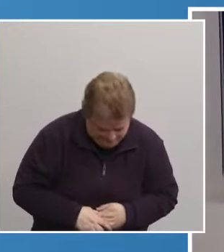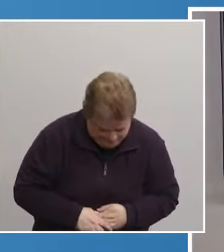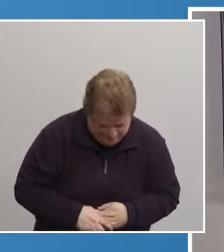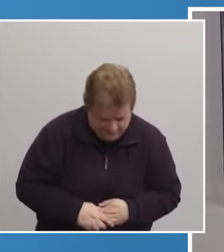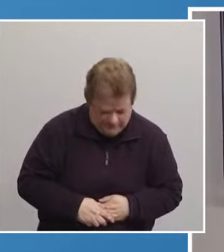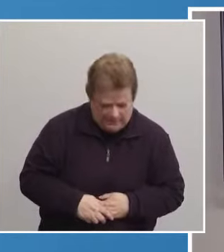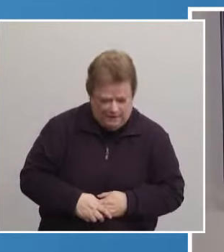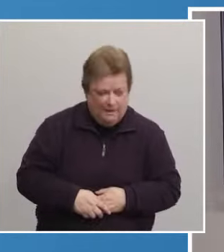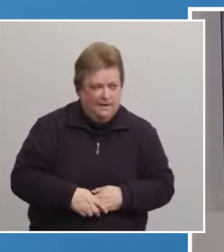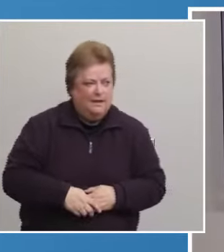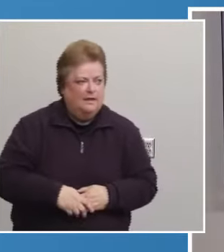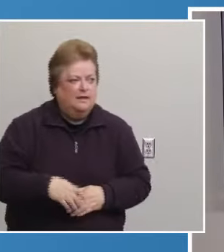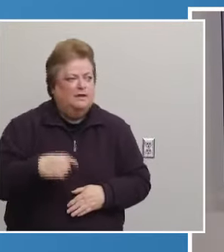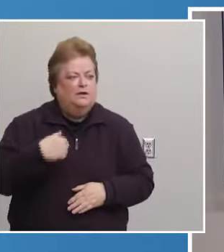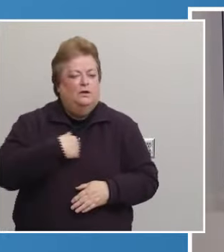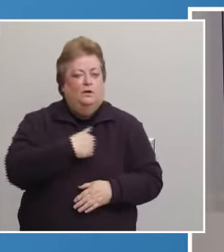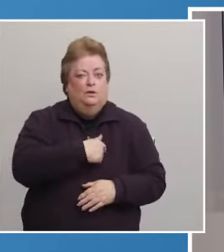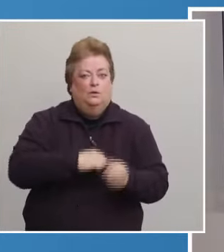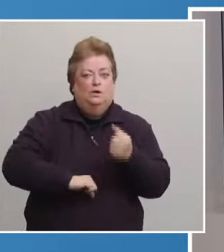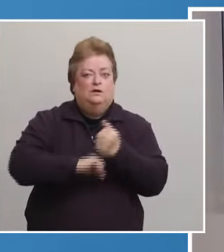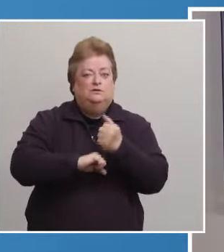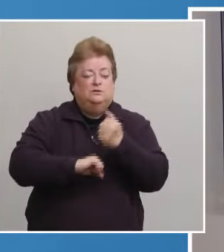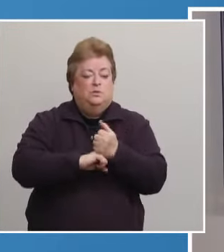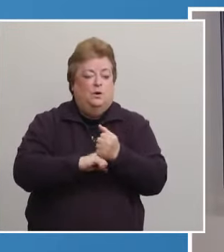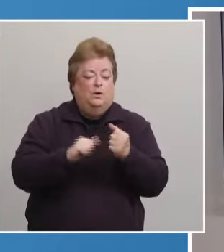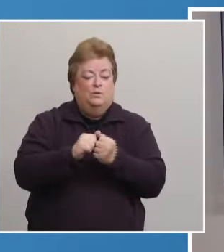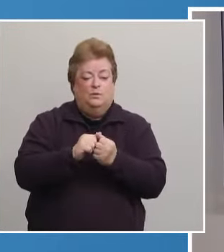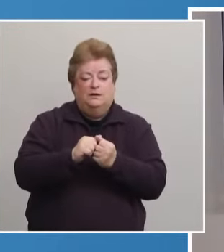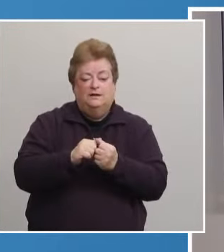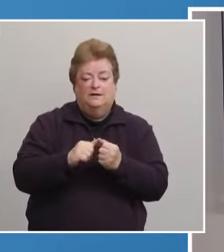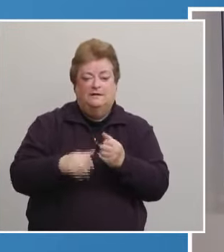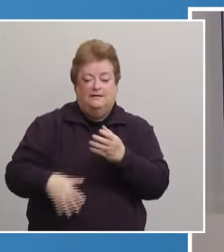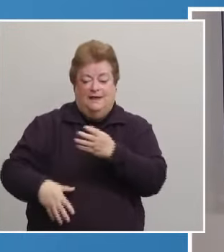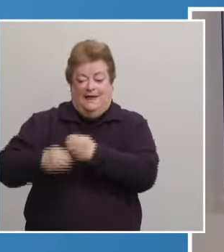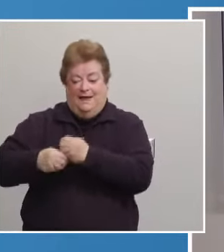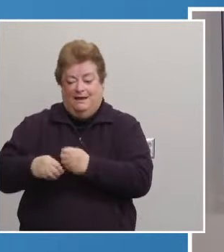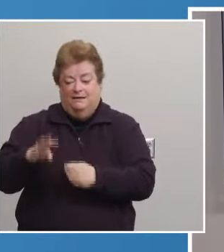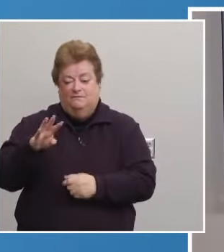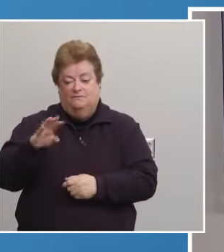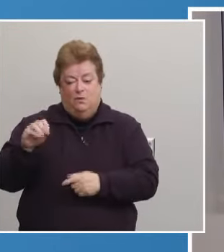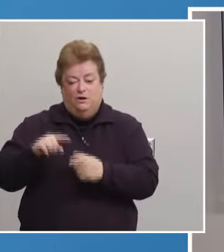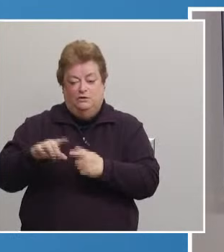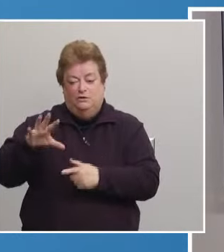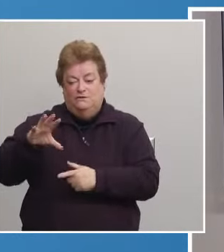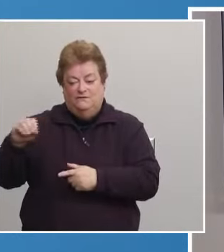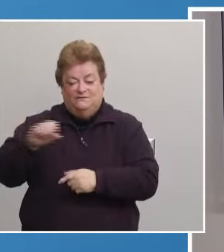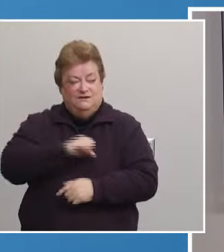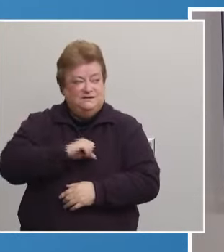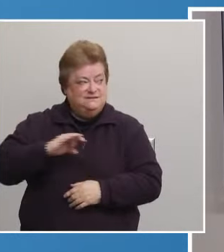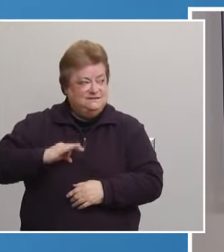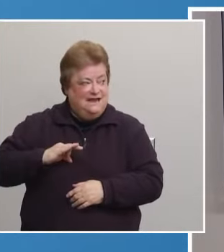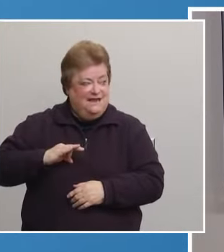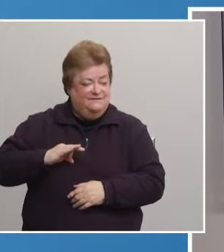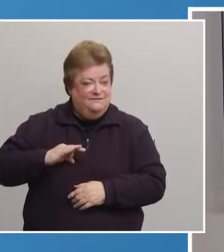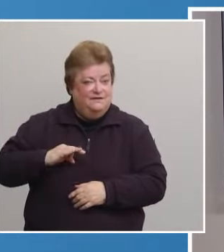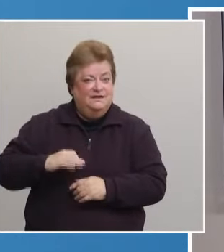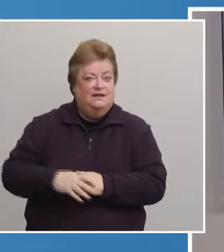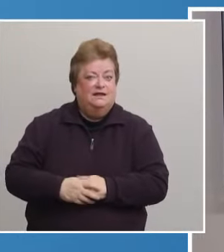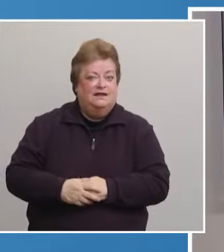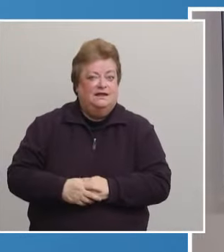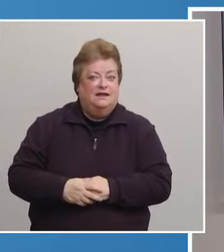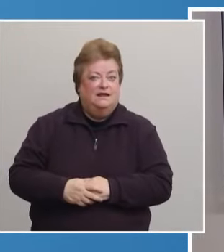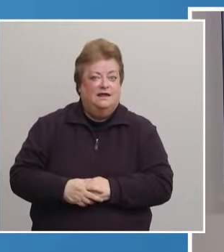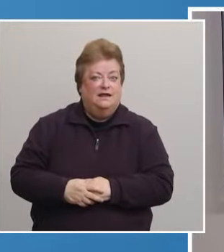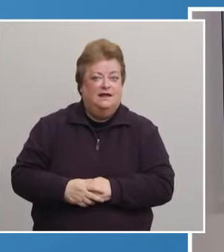Hi, Bill. We support with, uh, probably 40 to 50 additional staff. Um, and, and there,